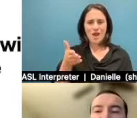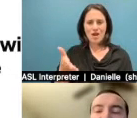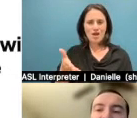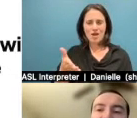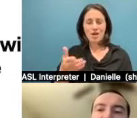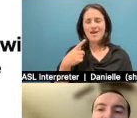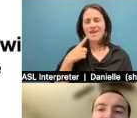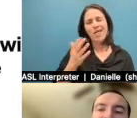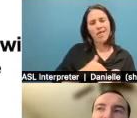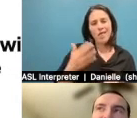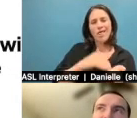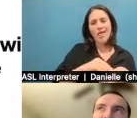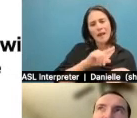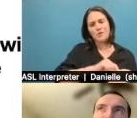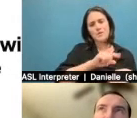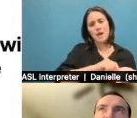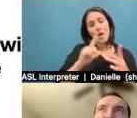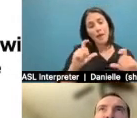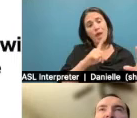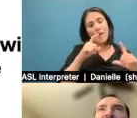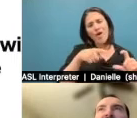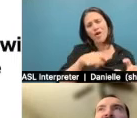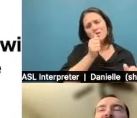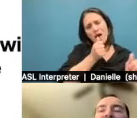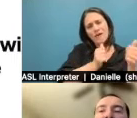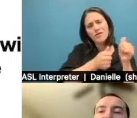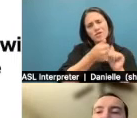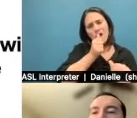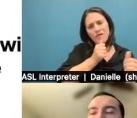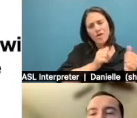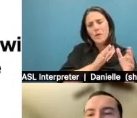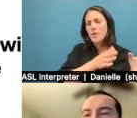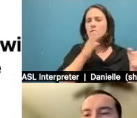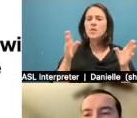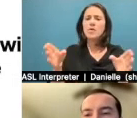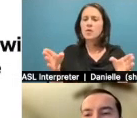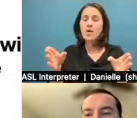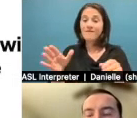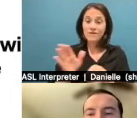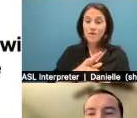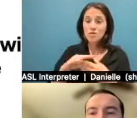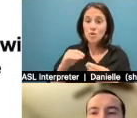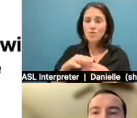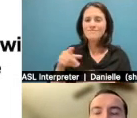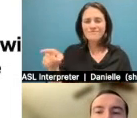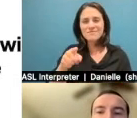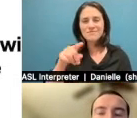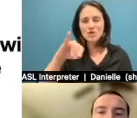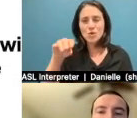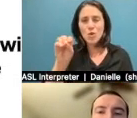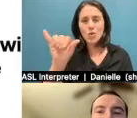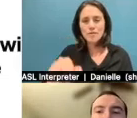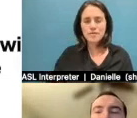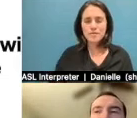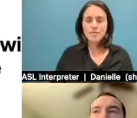of people's suffering. I feel like it's important to show those things, but that's not the entire story of climate change. Uh, there's people working on